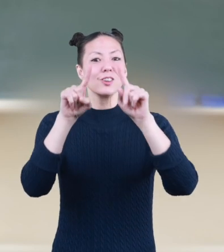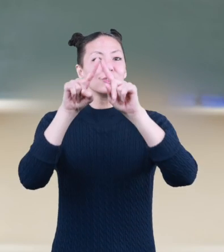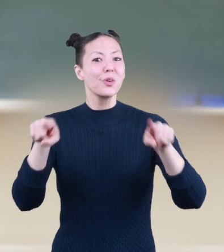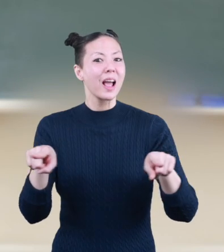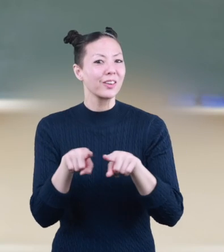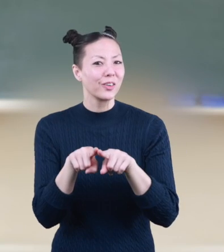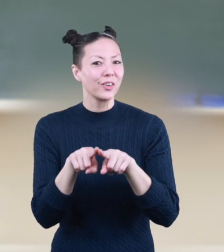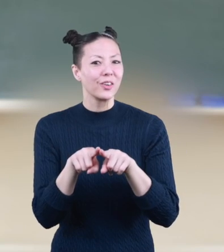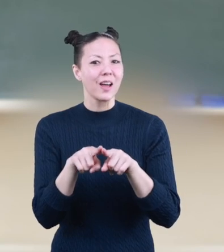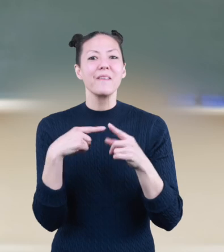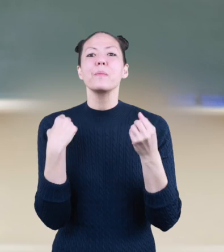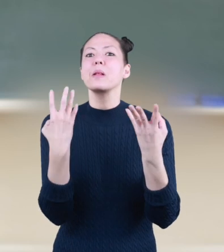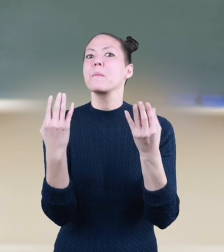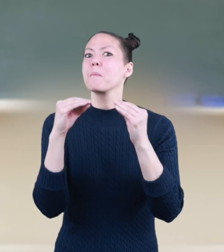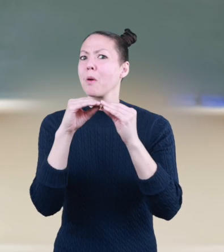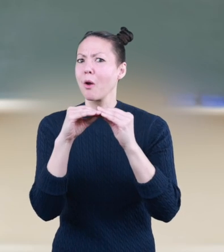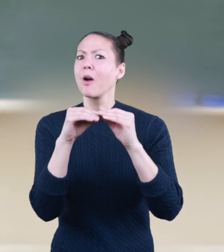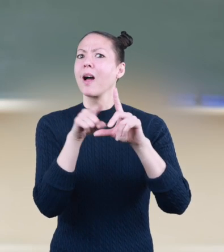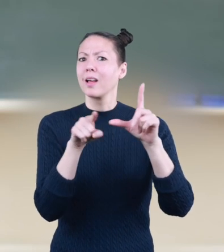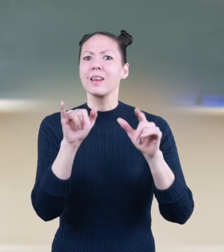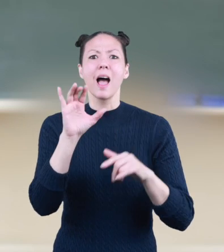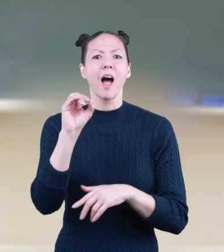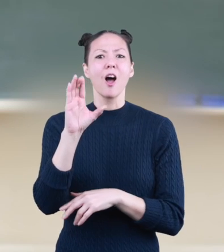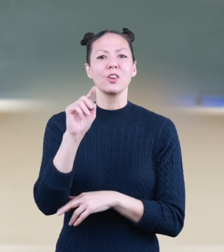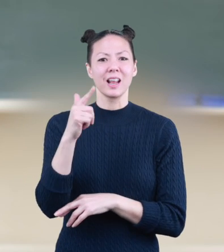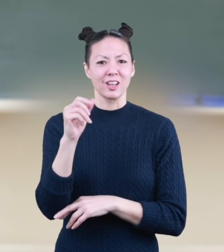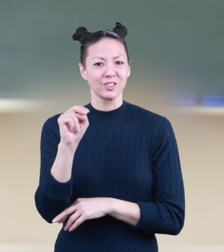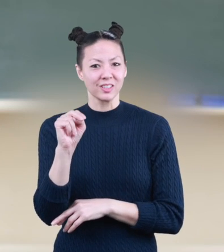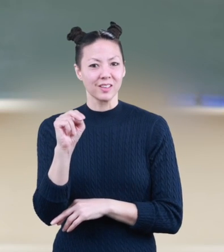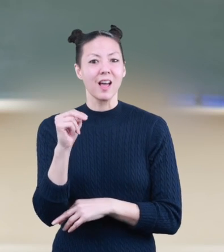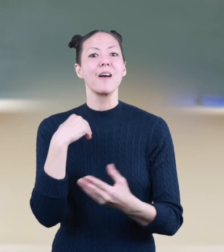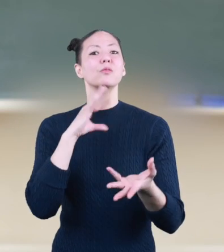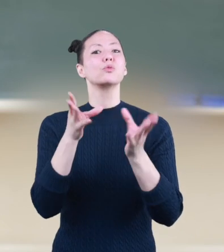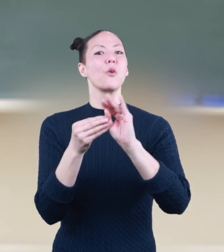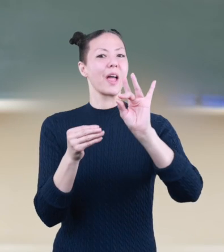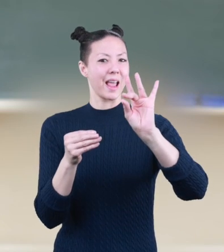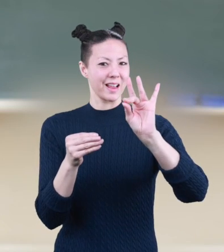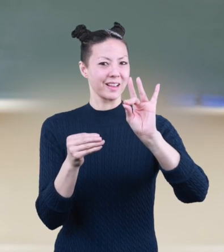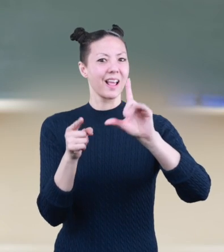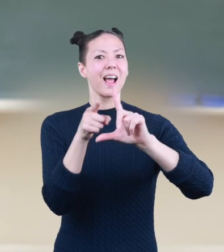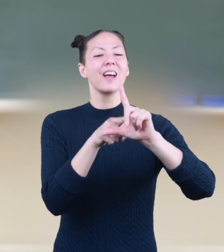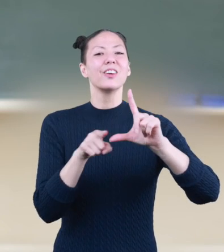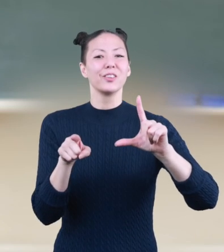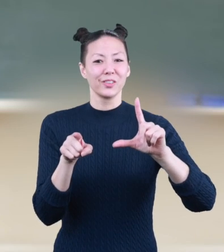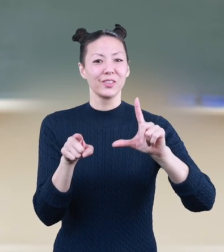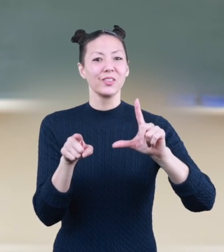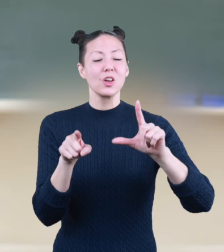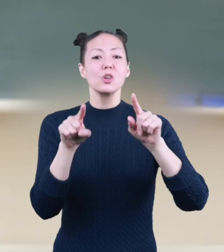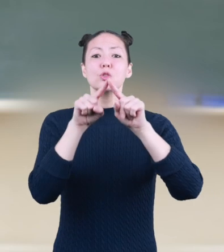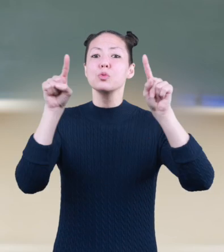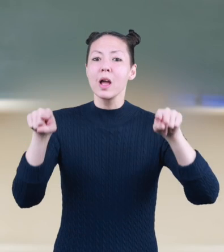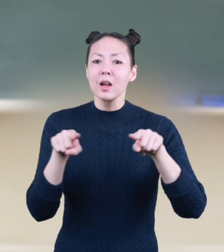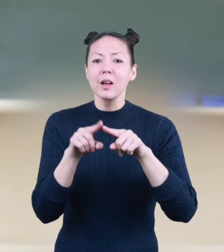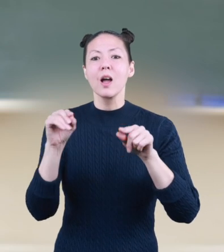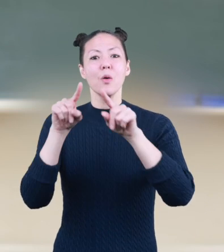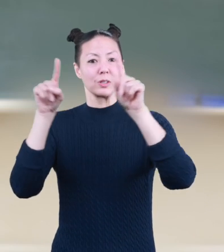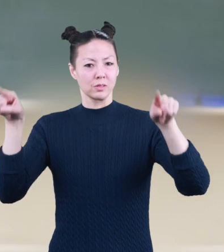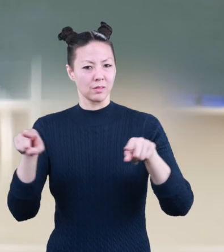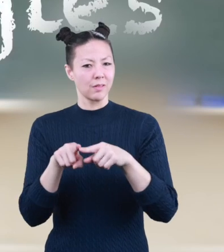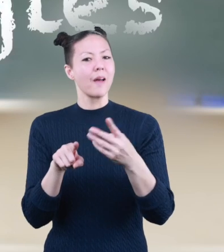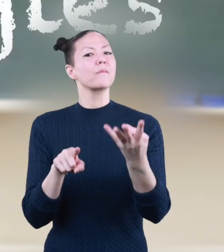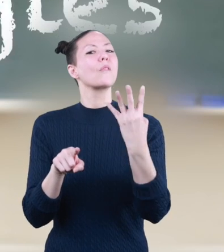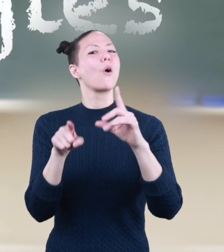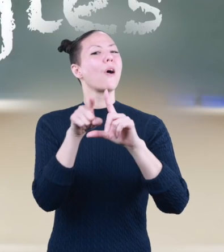triangle, and some have many more, like the octagon, which has a total of eight angles. A square and a rectangle